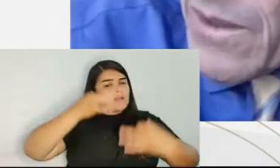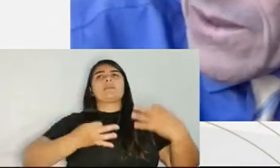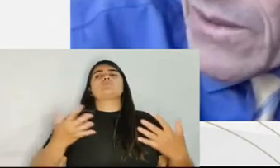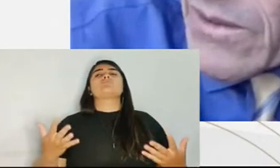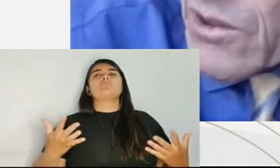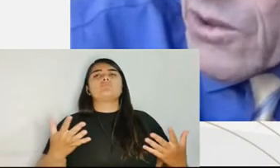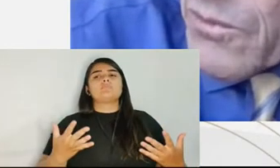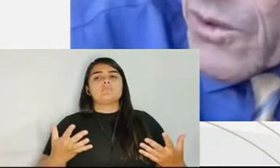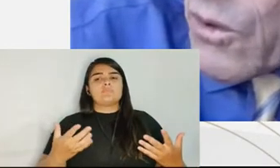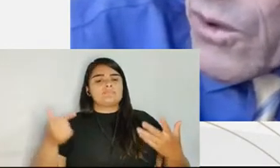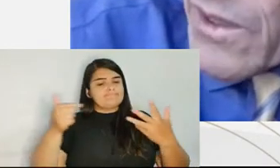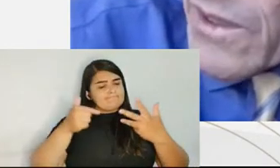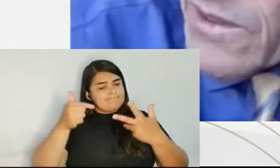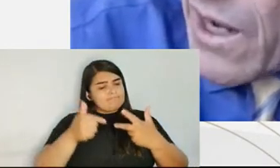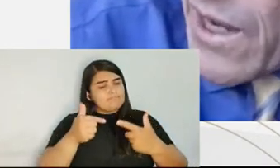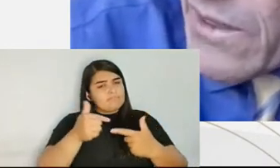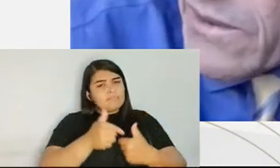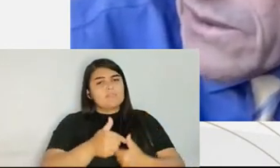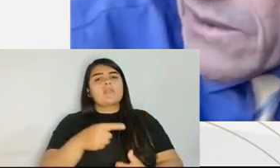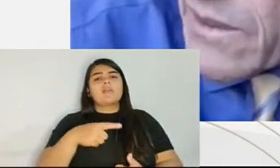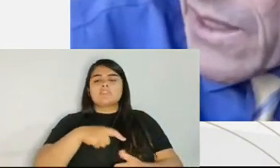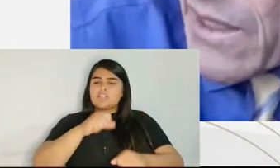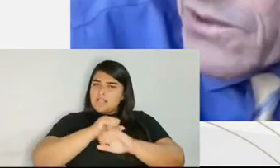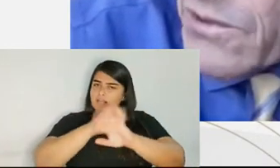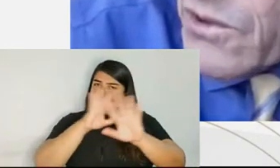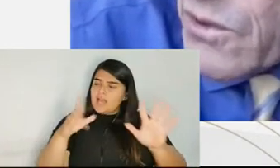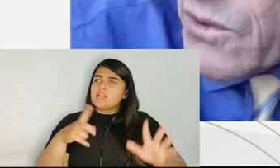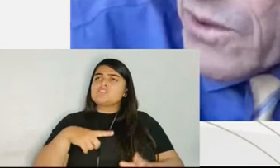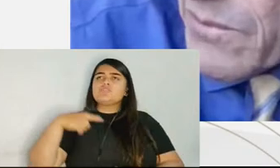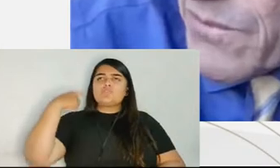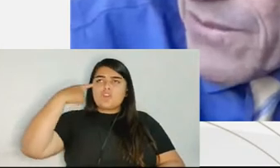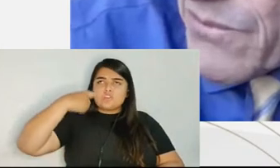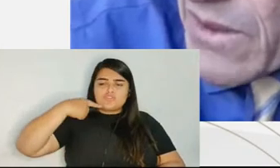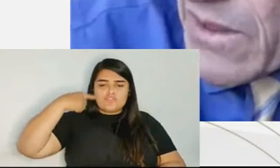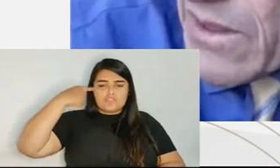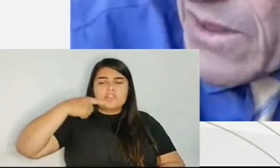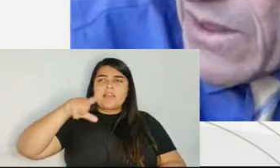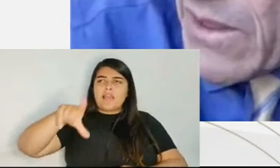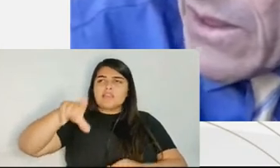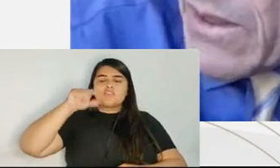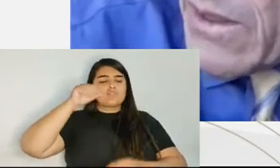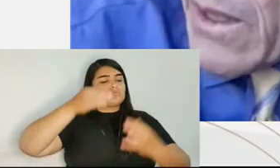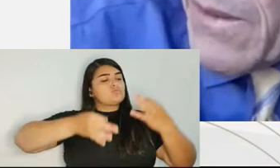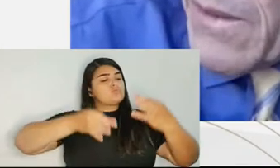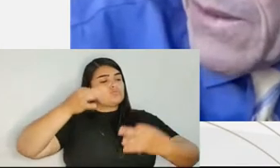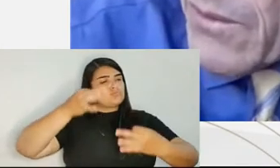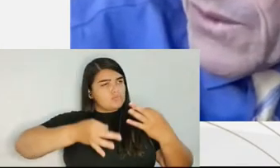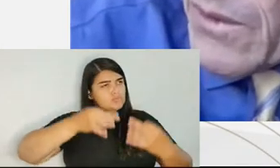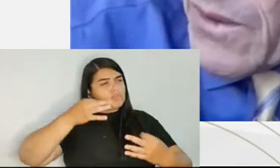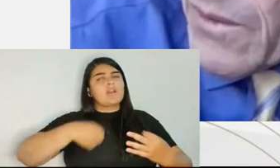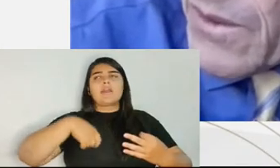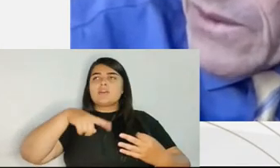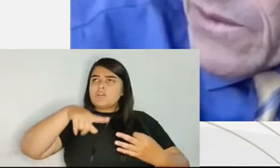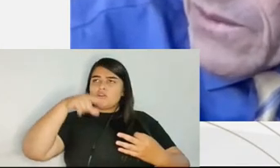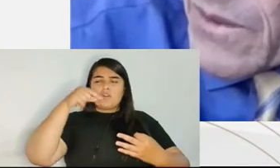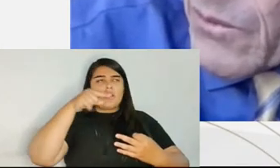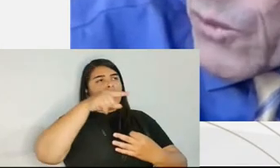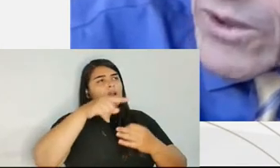court, so the court assigned counsel to him. And then the